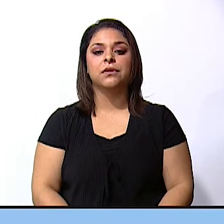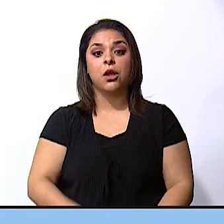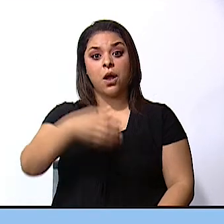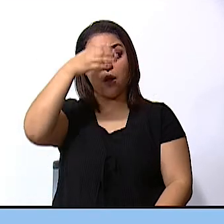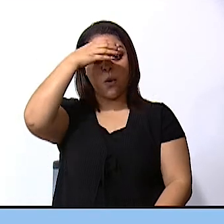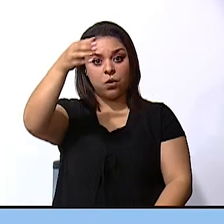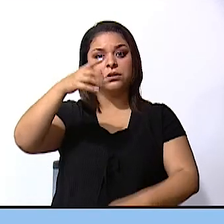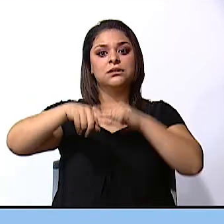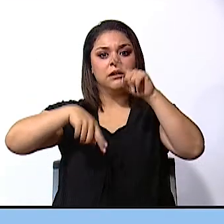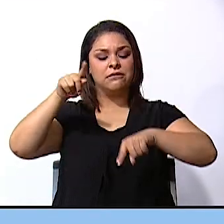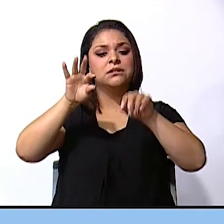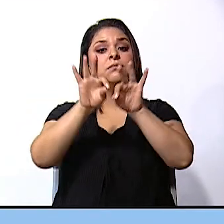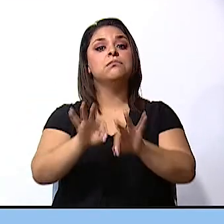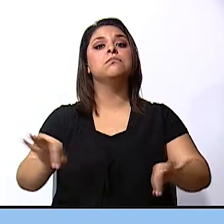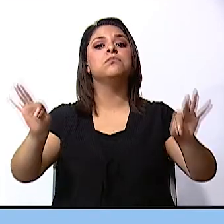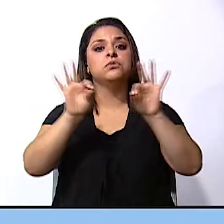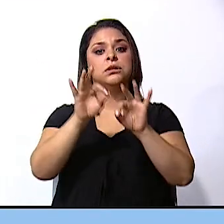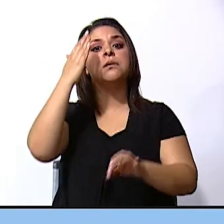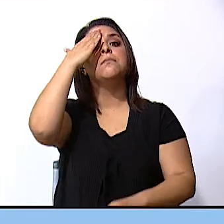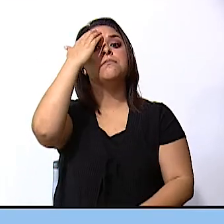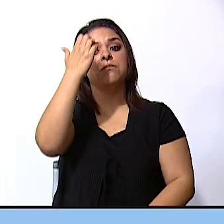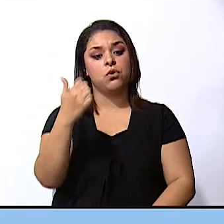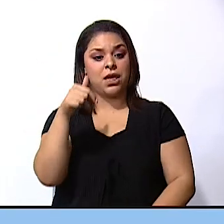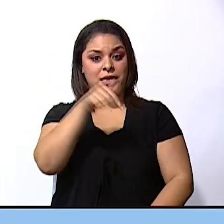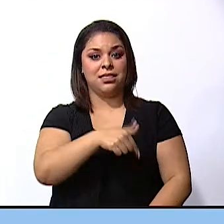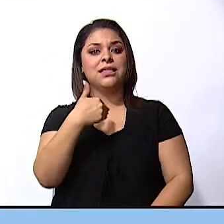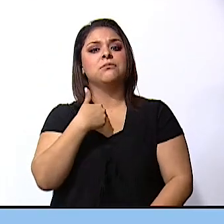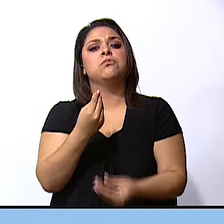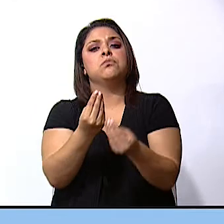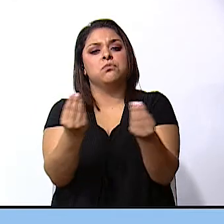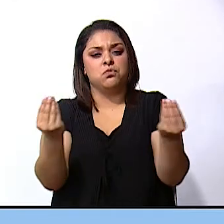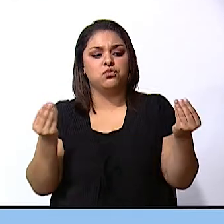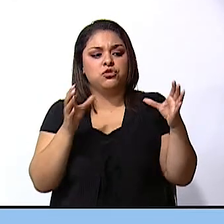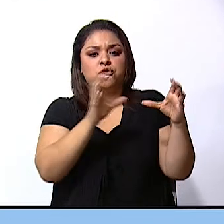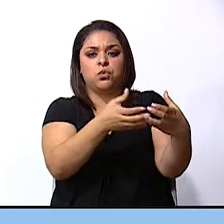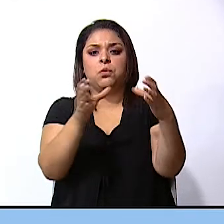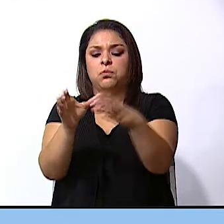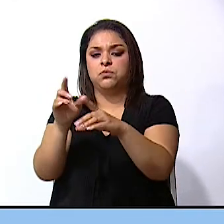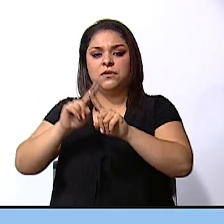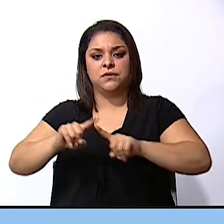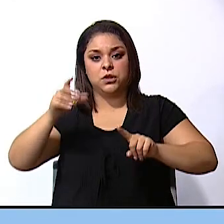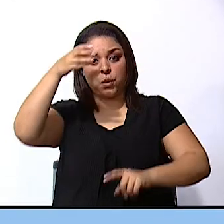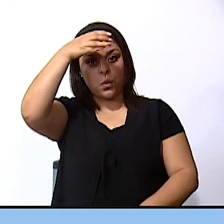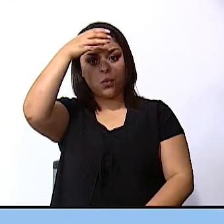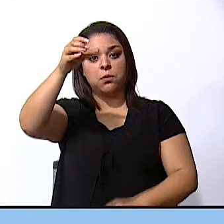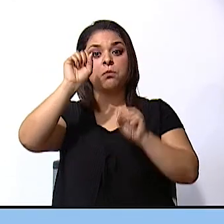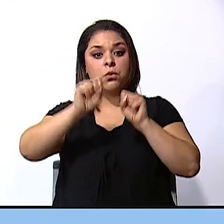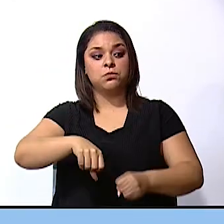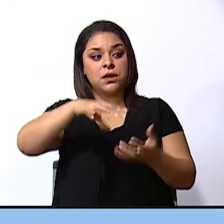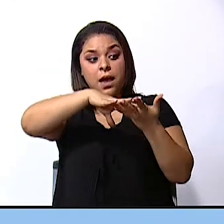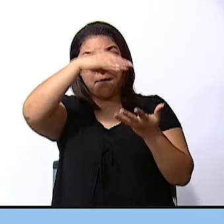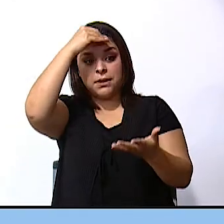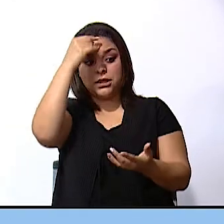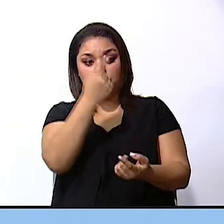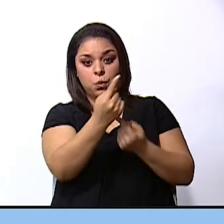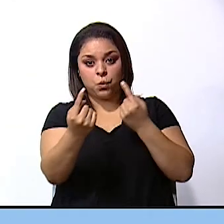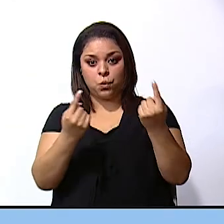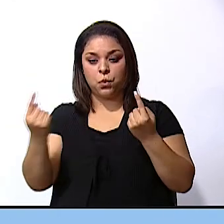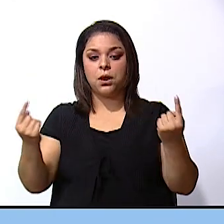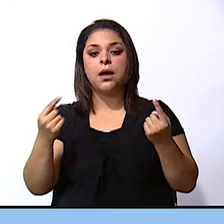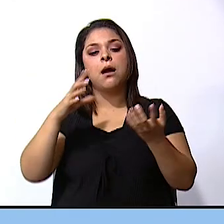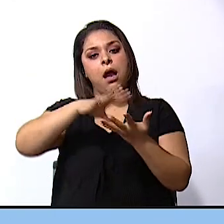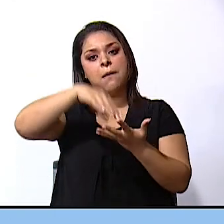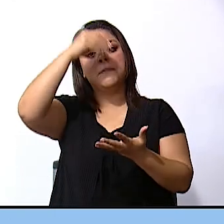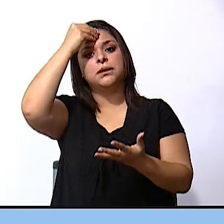important because our country has many cultural and ethnic groups. We can learn from one another. Learning